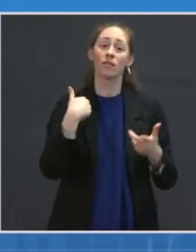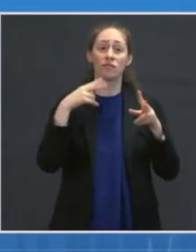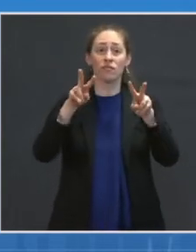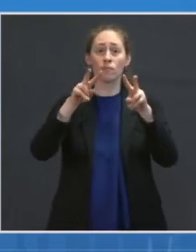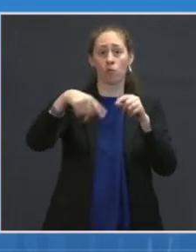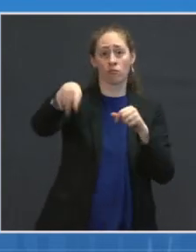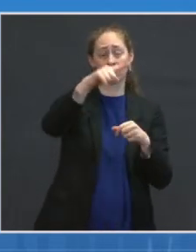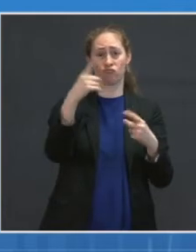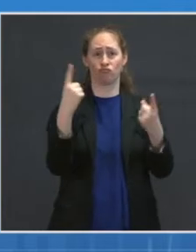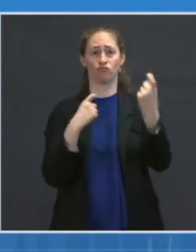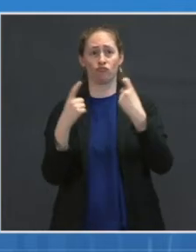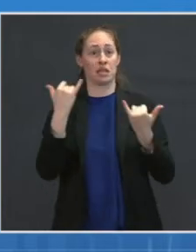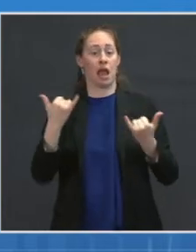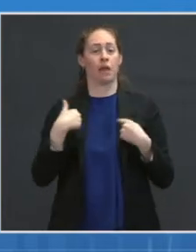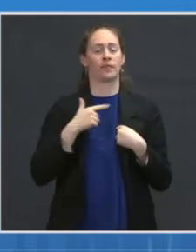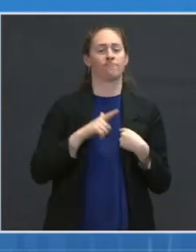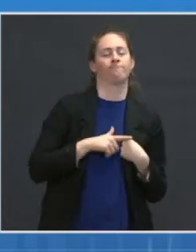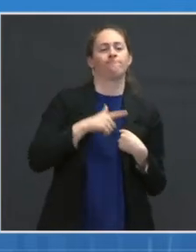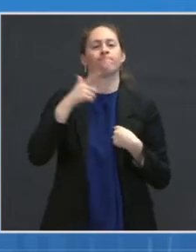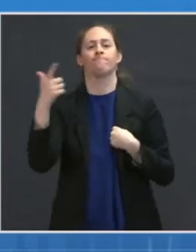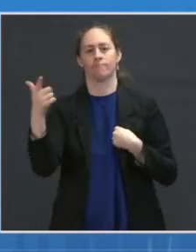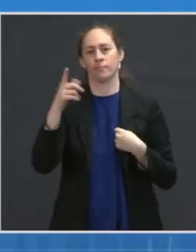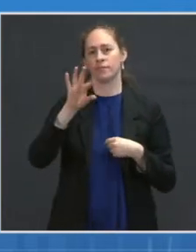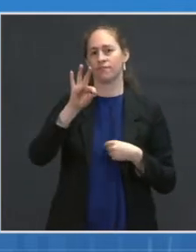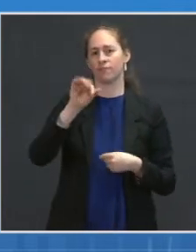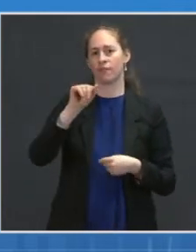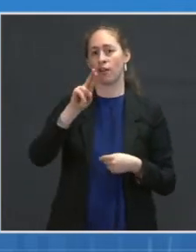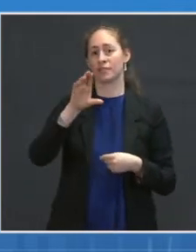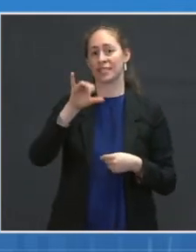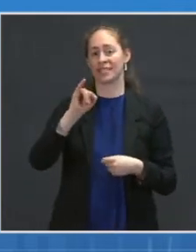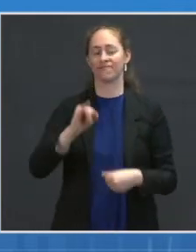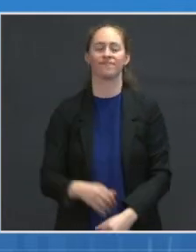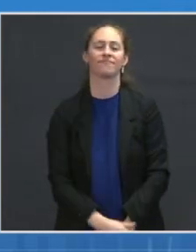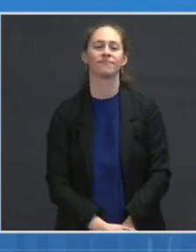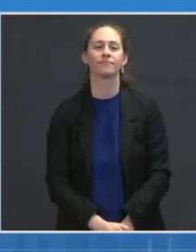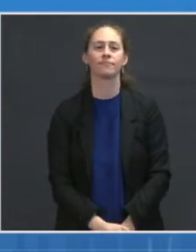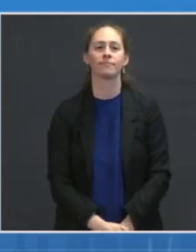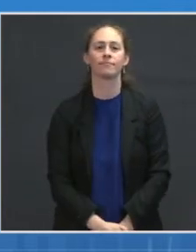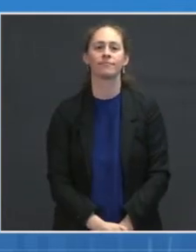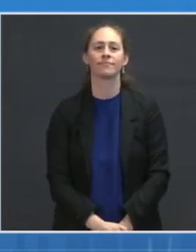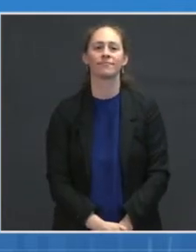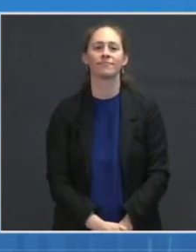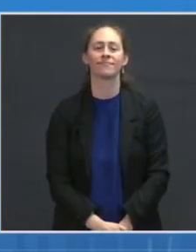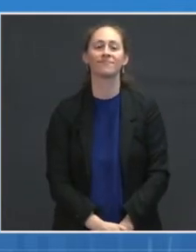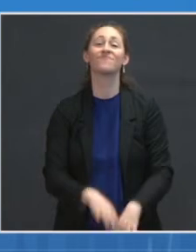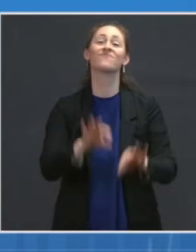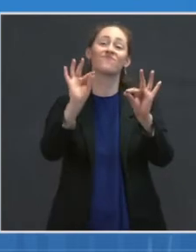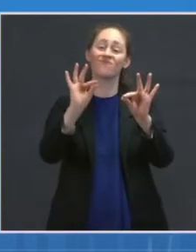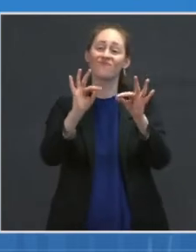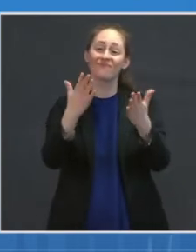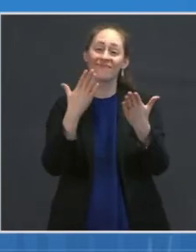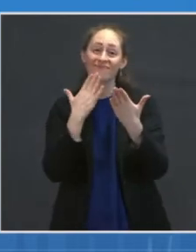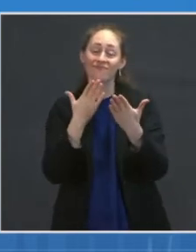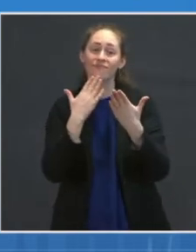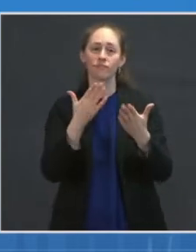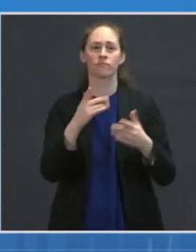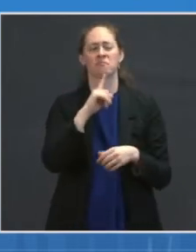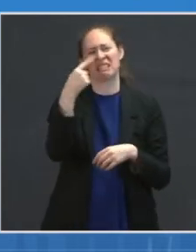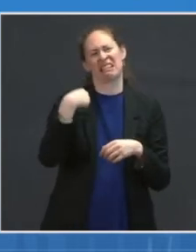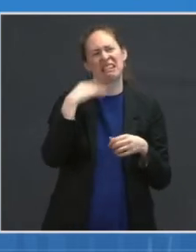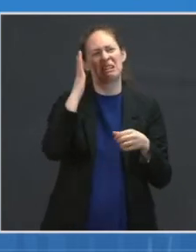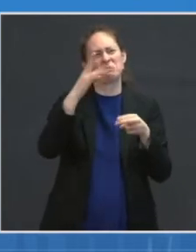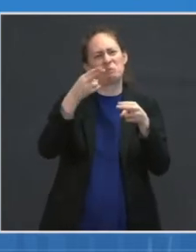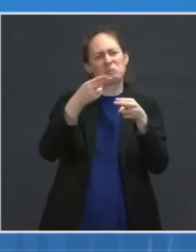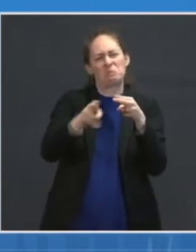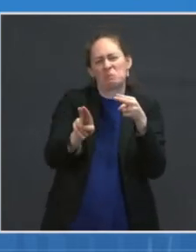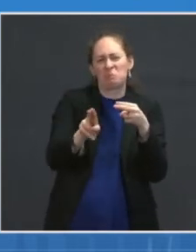to Dr. Fauci. Dr. Fauci? Thank you very much, Dr. Walensky. What I'd like to do is to just take a couple of minutes very briefly reviewing the status